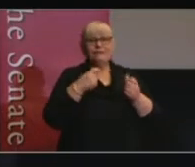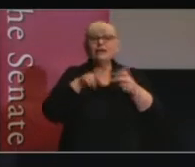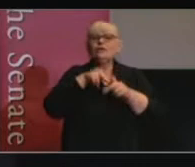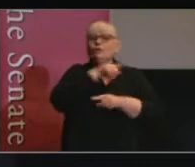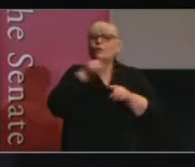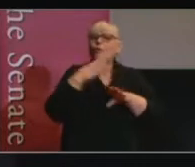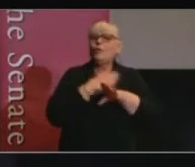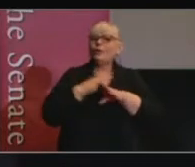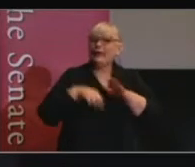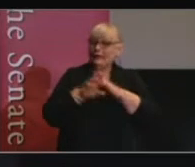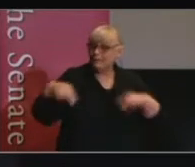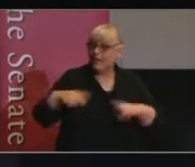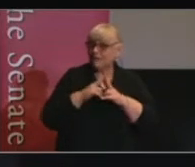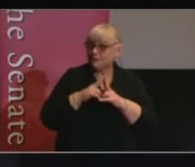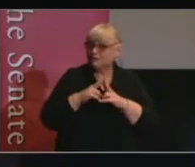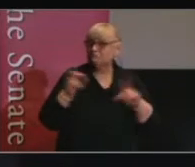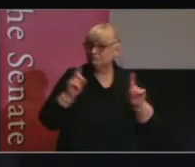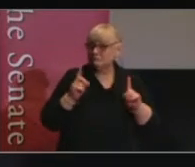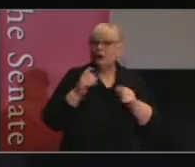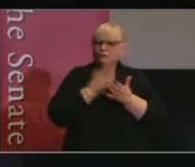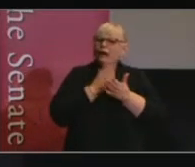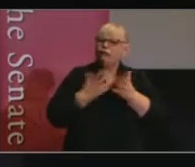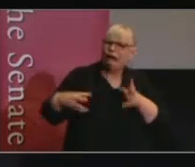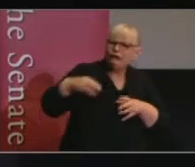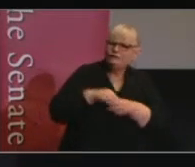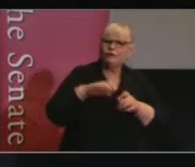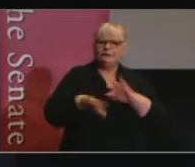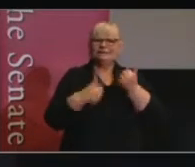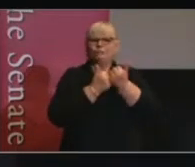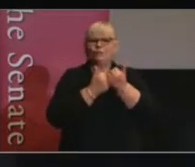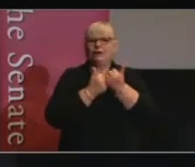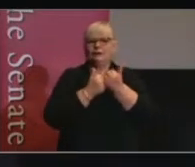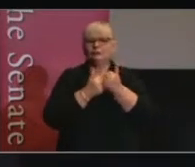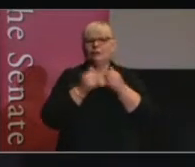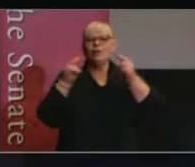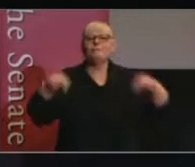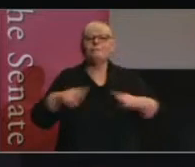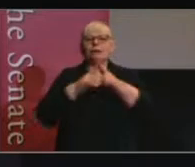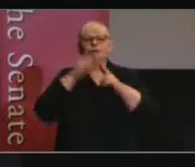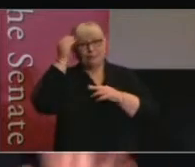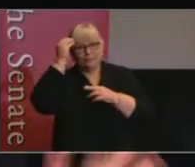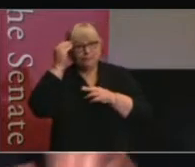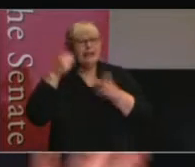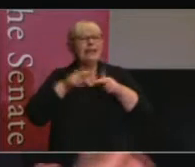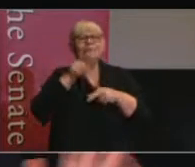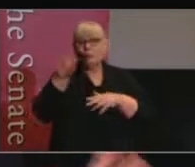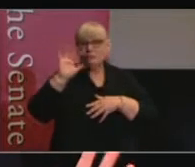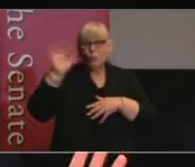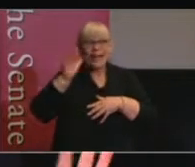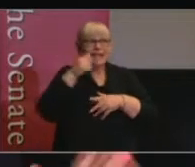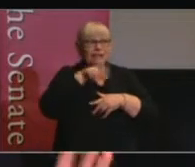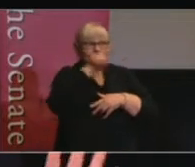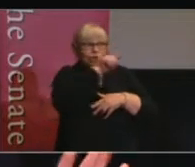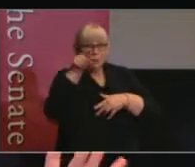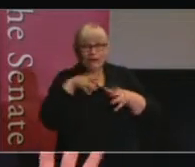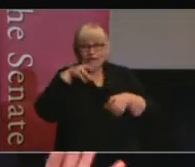parliament at the moment and perhaps intimately involved in supporting parliamentary committees. So could you give me a little wave if that's you,